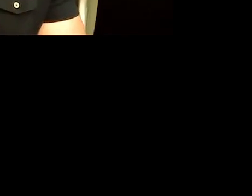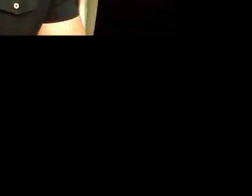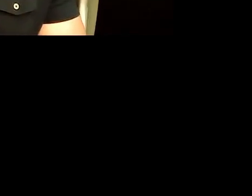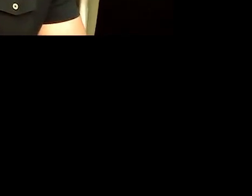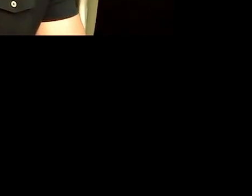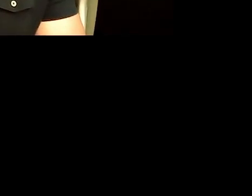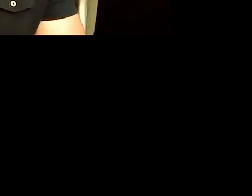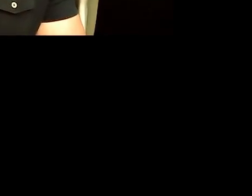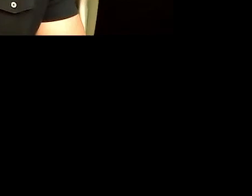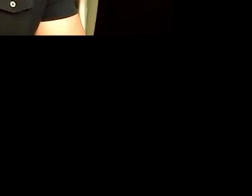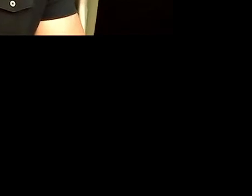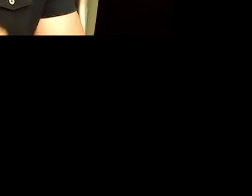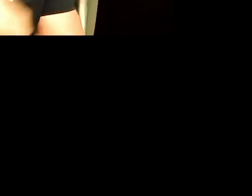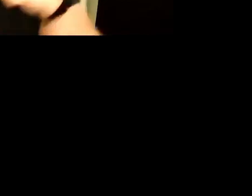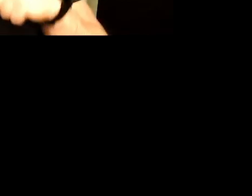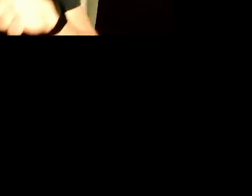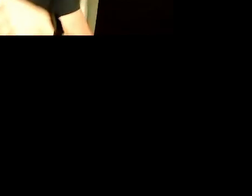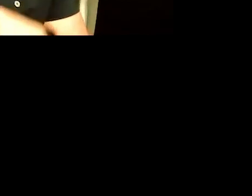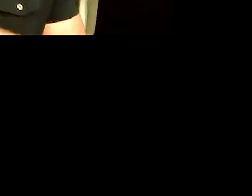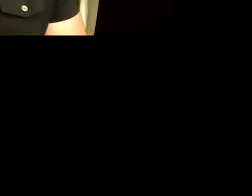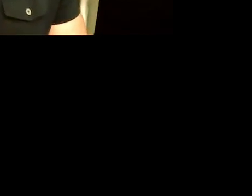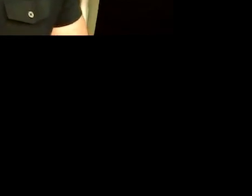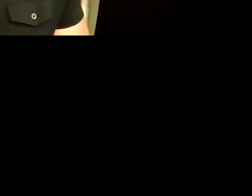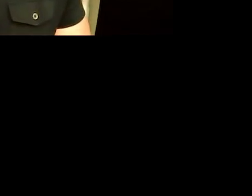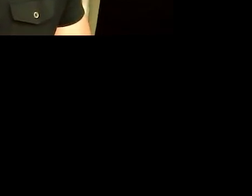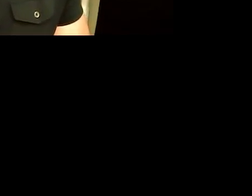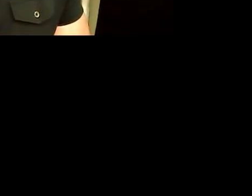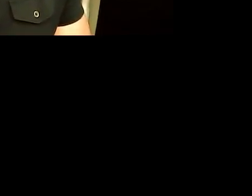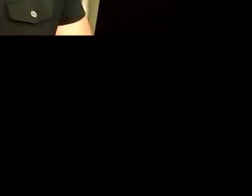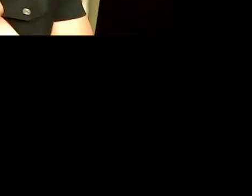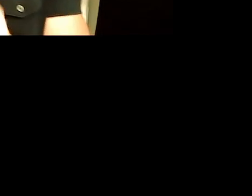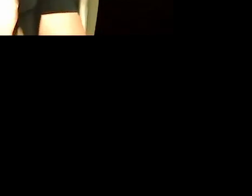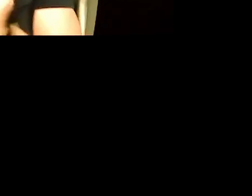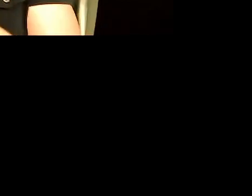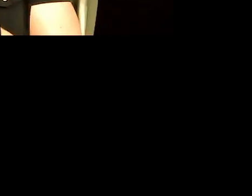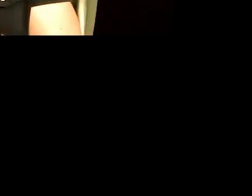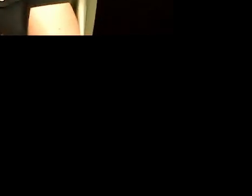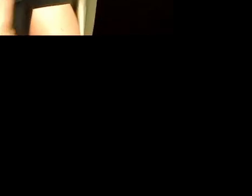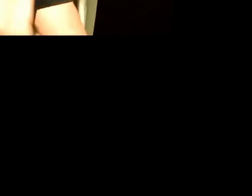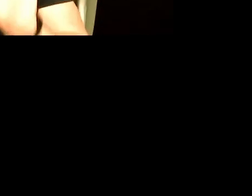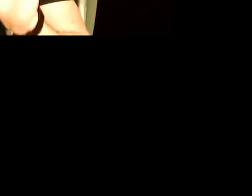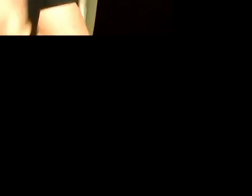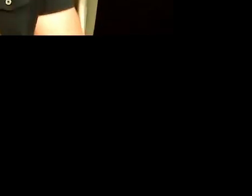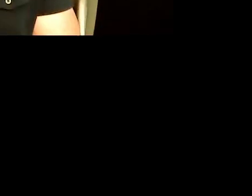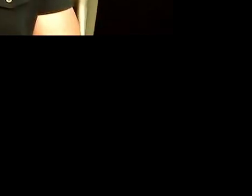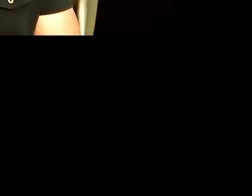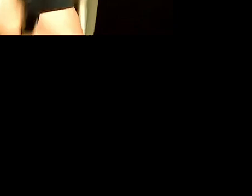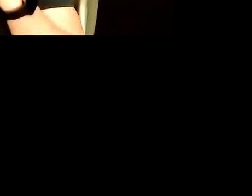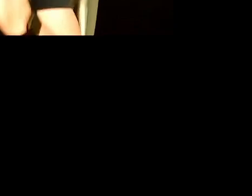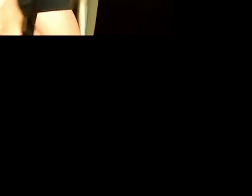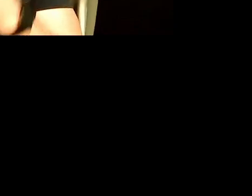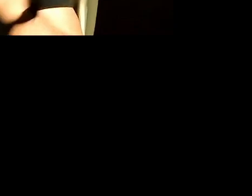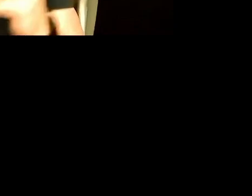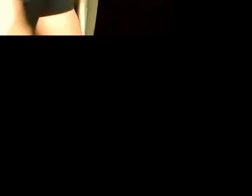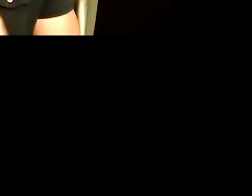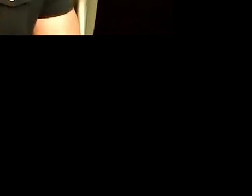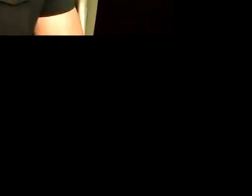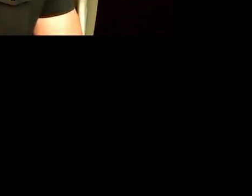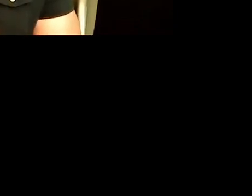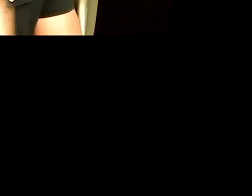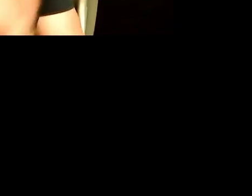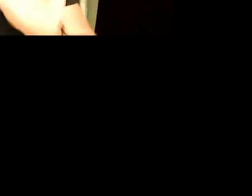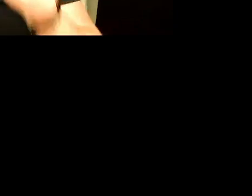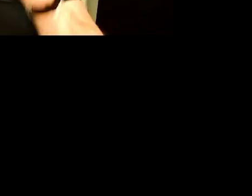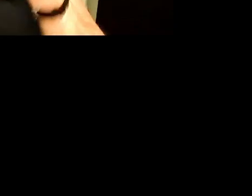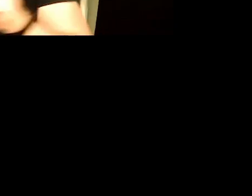others on this side, working together for this amazing future. So thank you so much for your fabulous